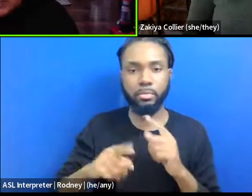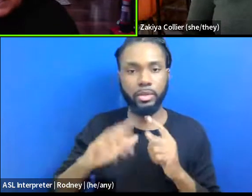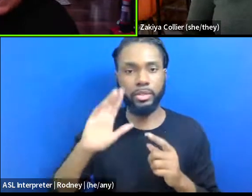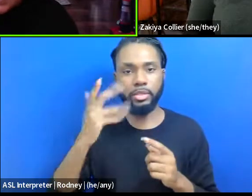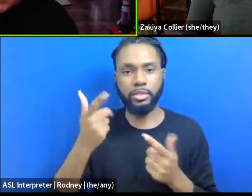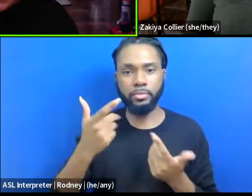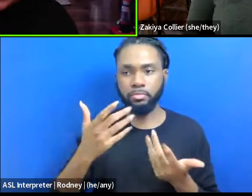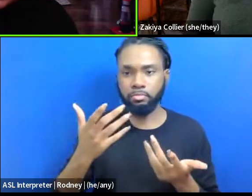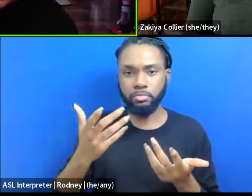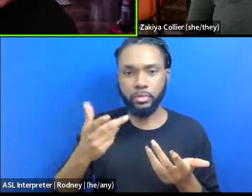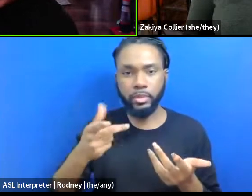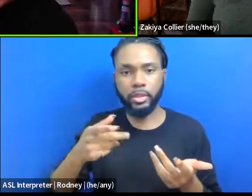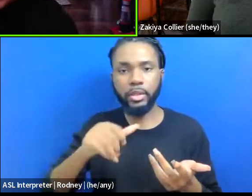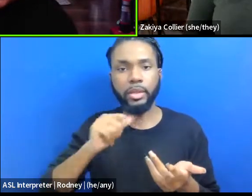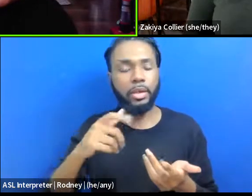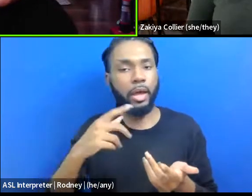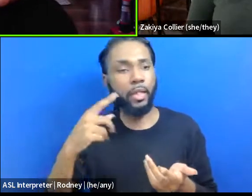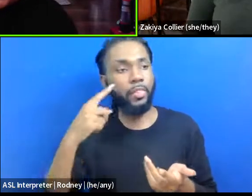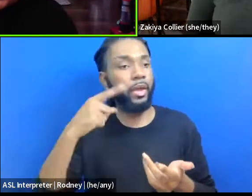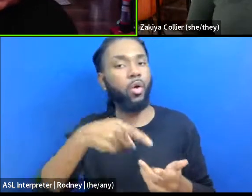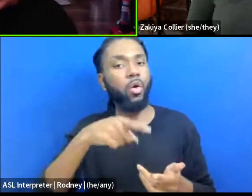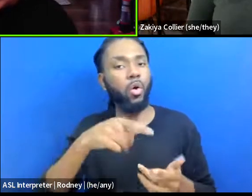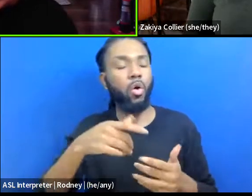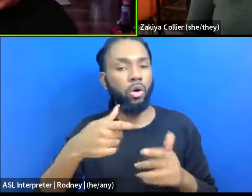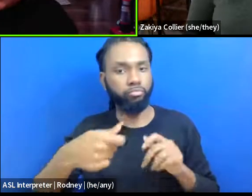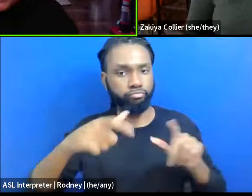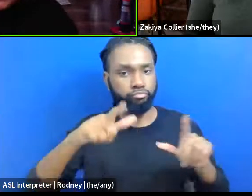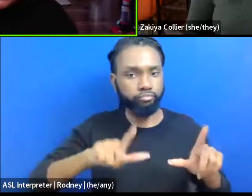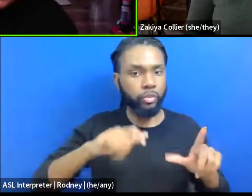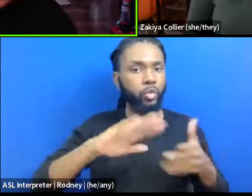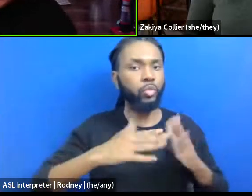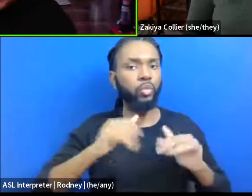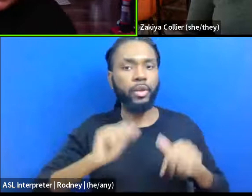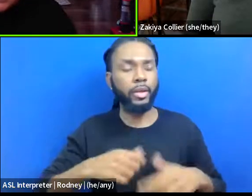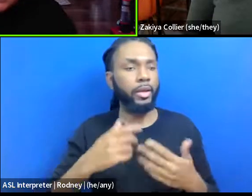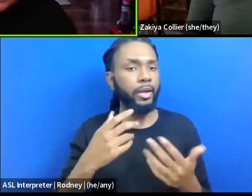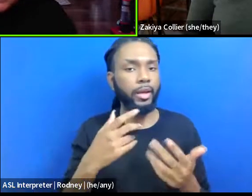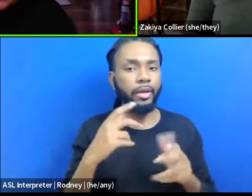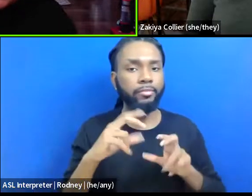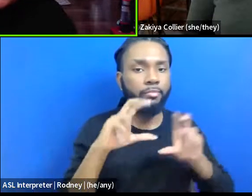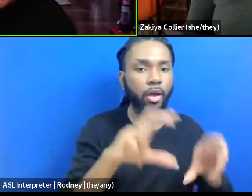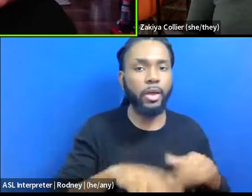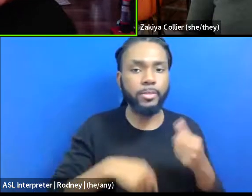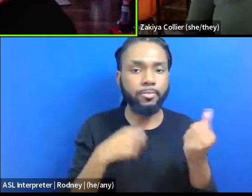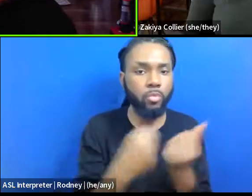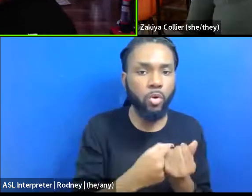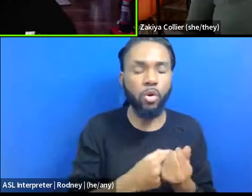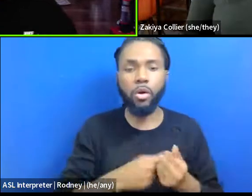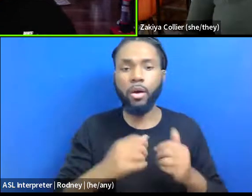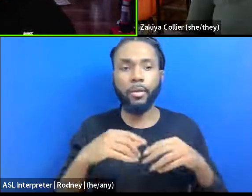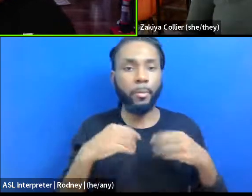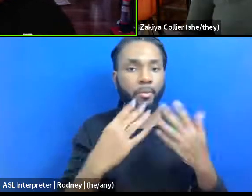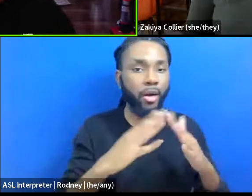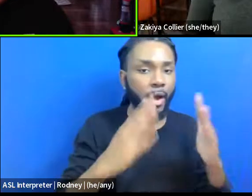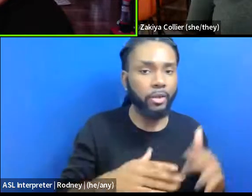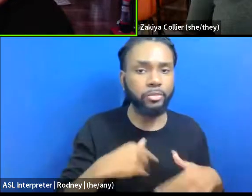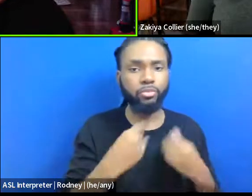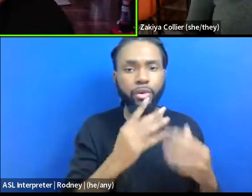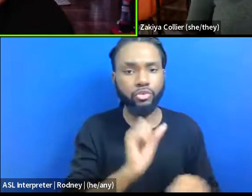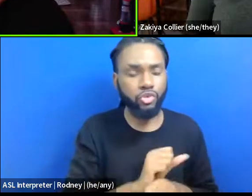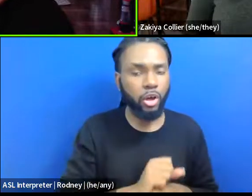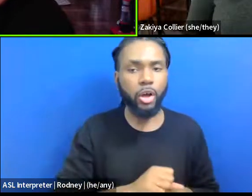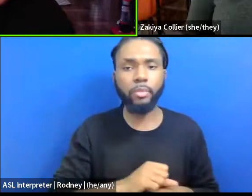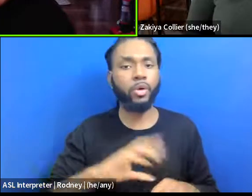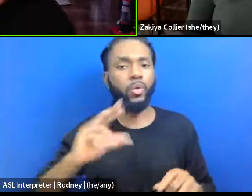investment or, you know, resources for educators and families or housing or housing jobs. It's like, no, we have to identify